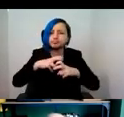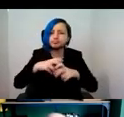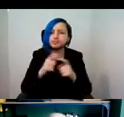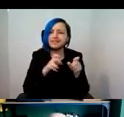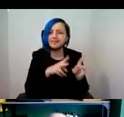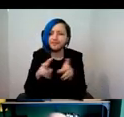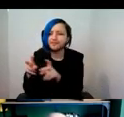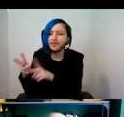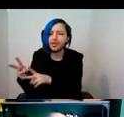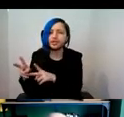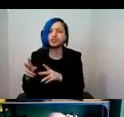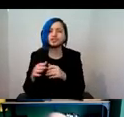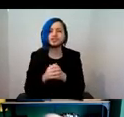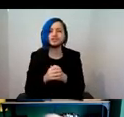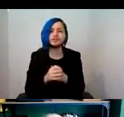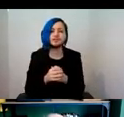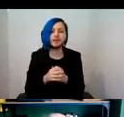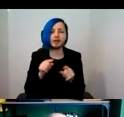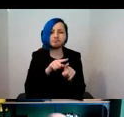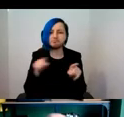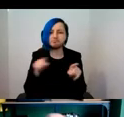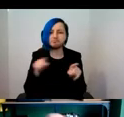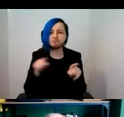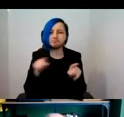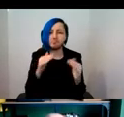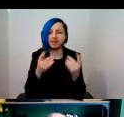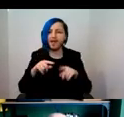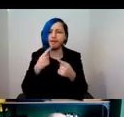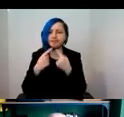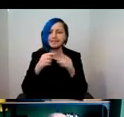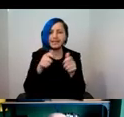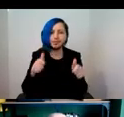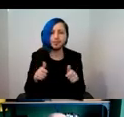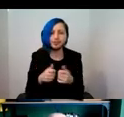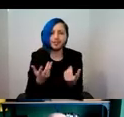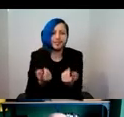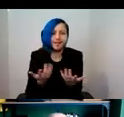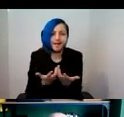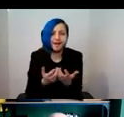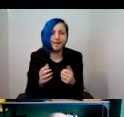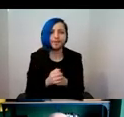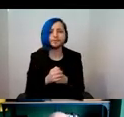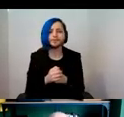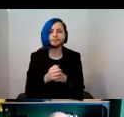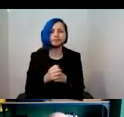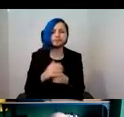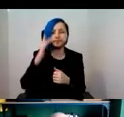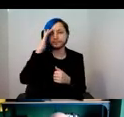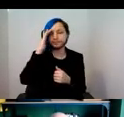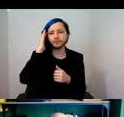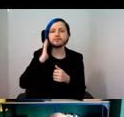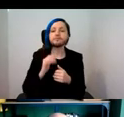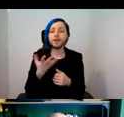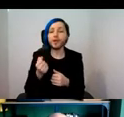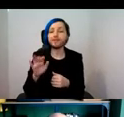and how the versions mapped to our data model. We used work manifestation and item for moving image, and that is